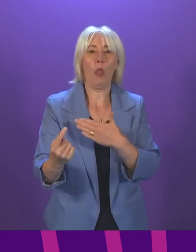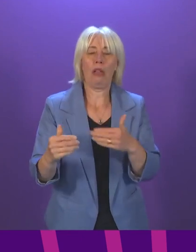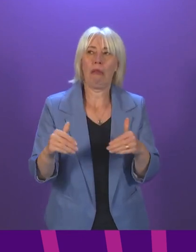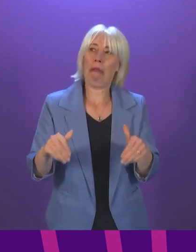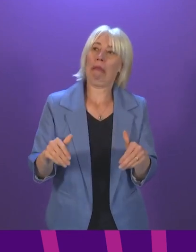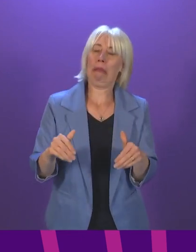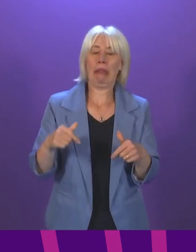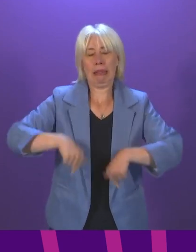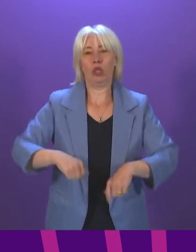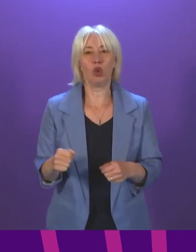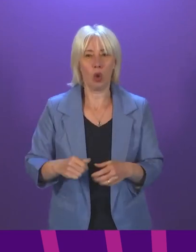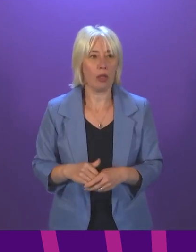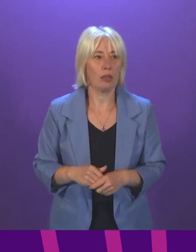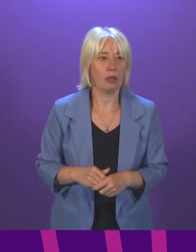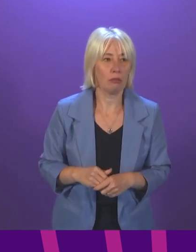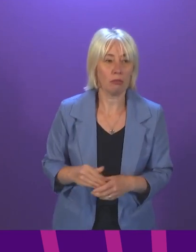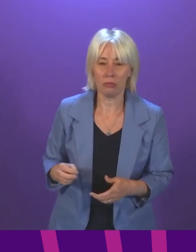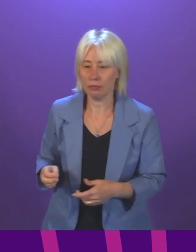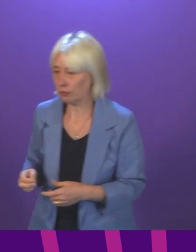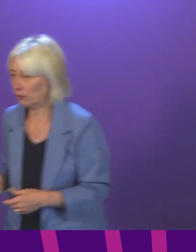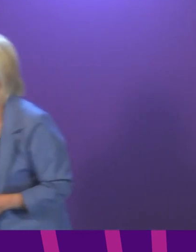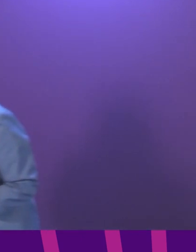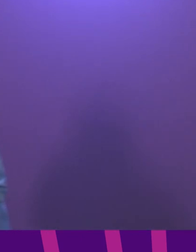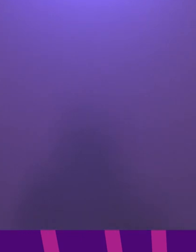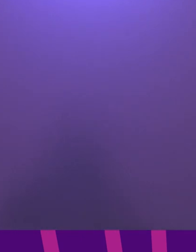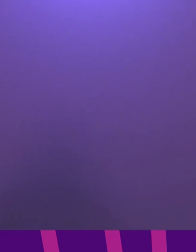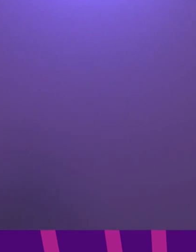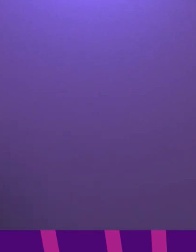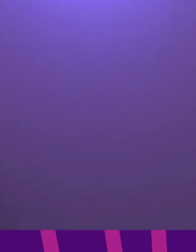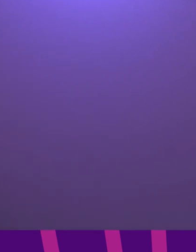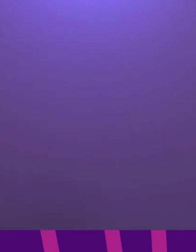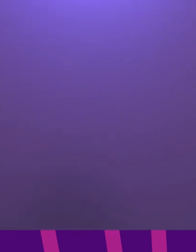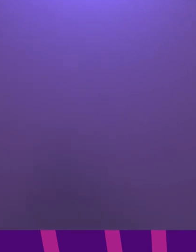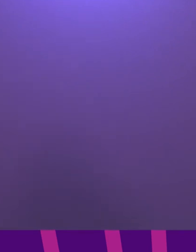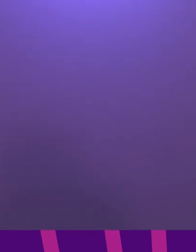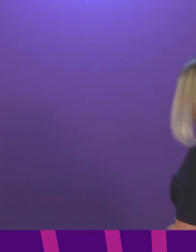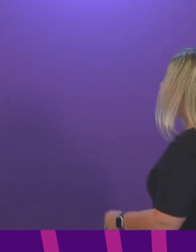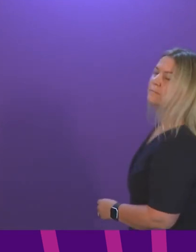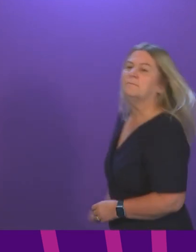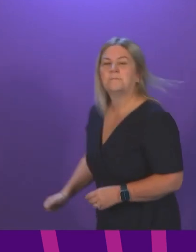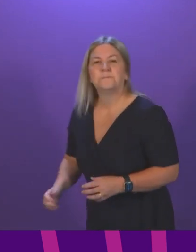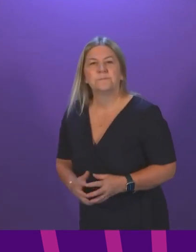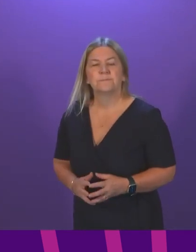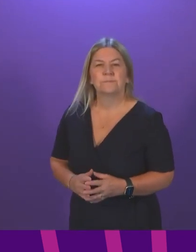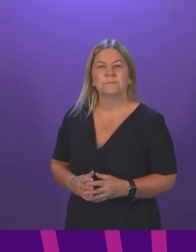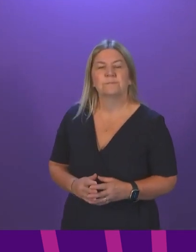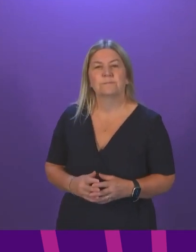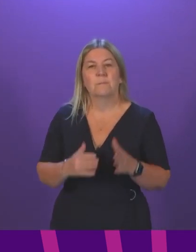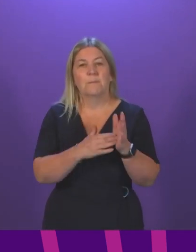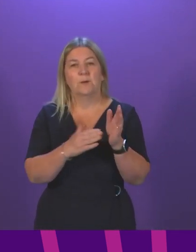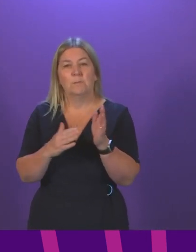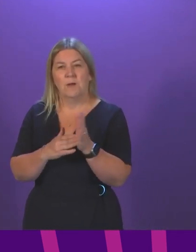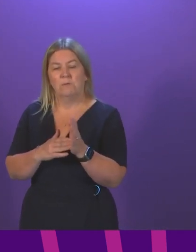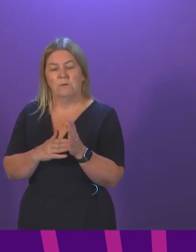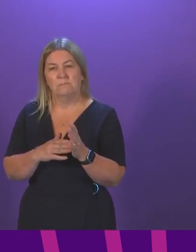will be feeling. Michael Murrow. Thank you, President and Officer. In the last 24 hours, Unison members at the University